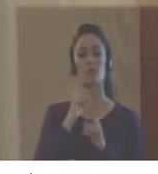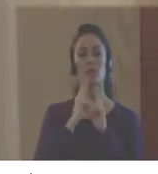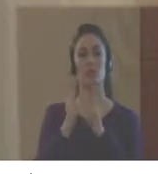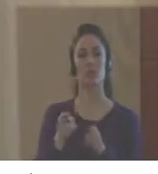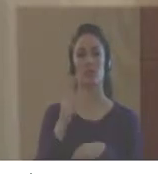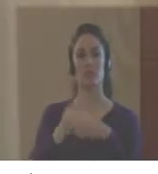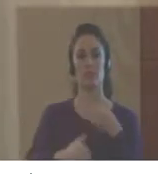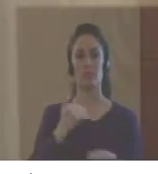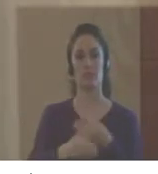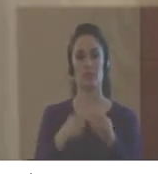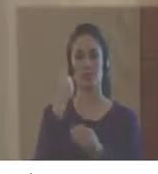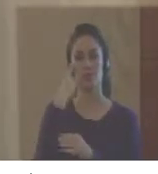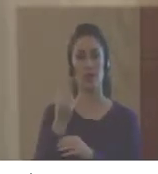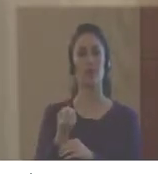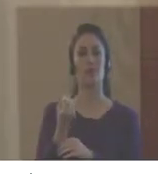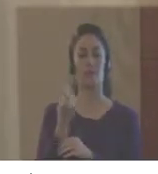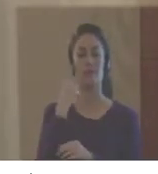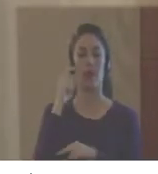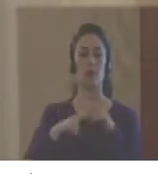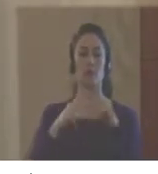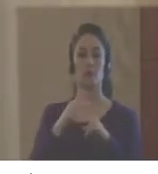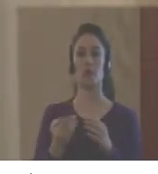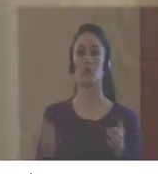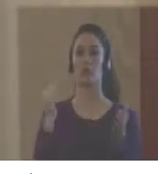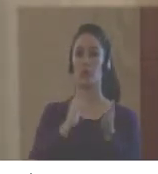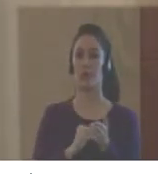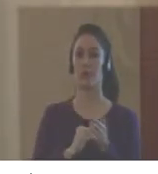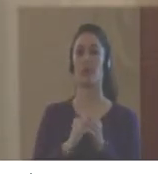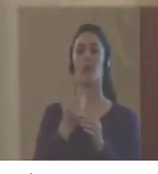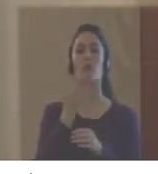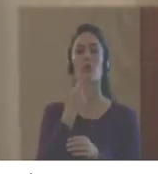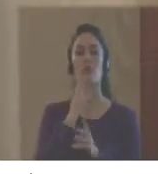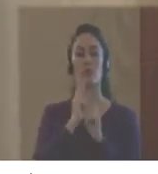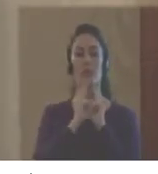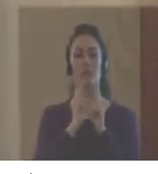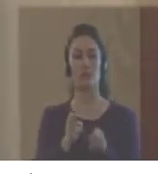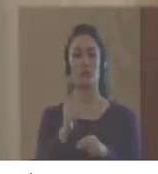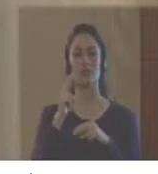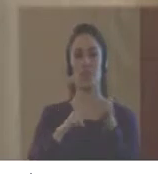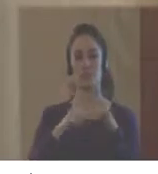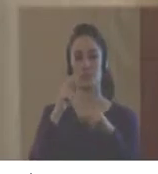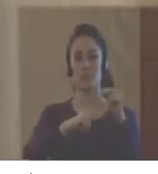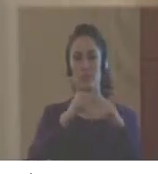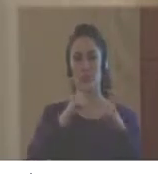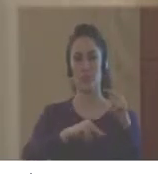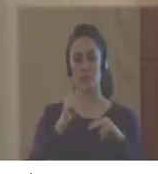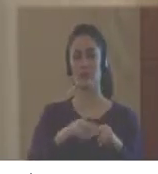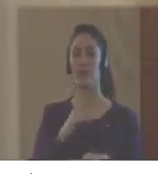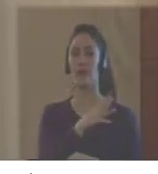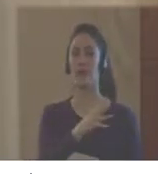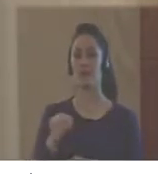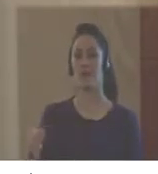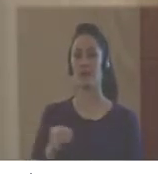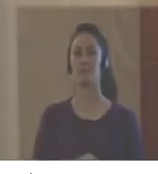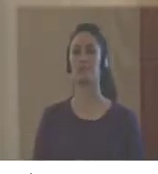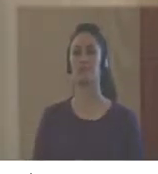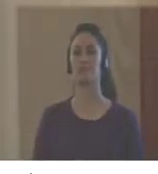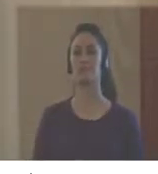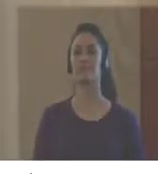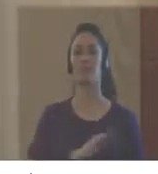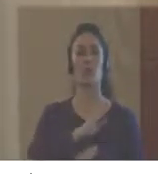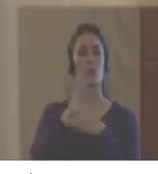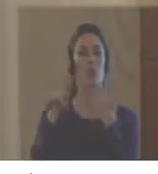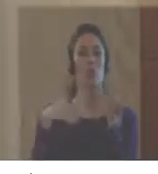response levels and reconstruction levels, as well as the response itself and reconstruction, and